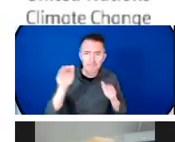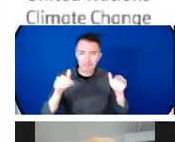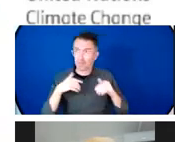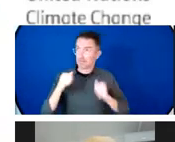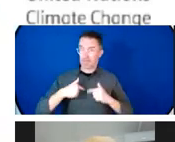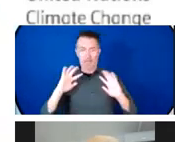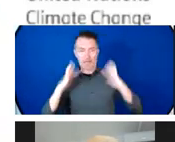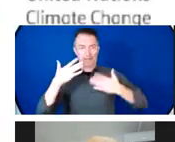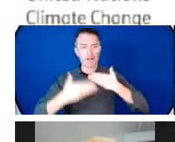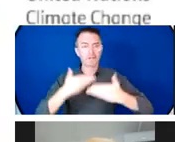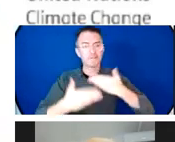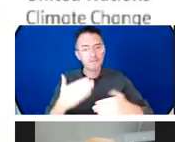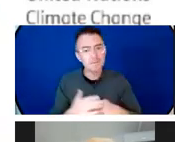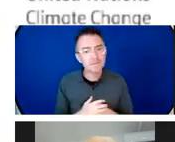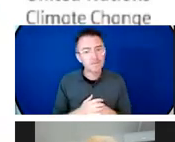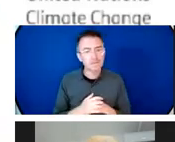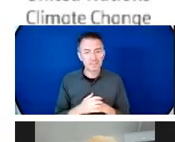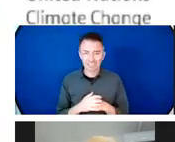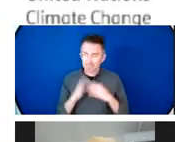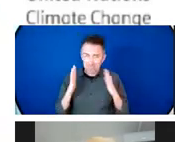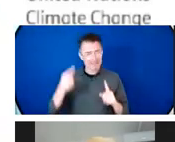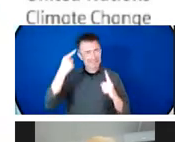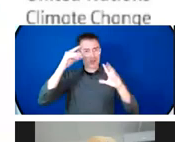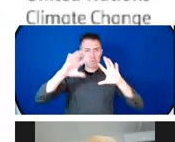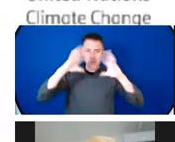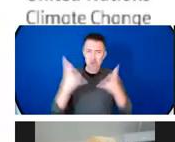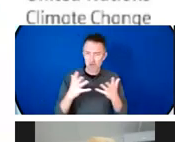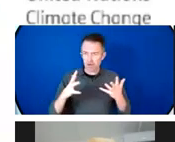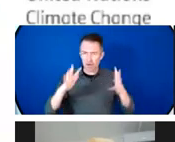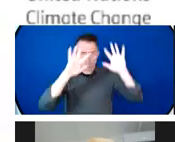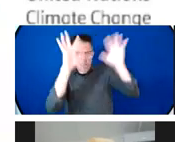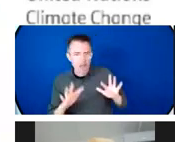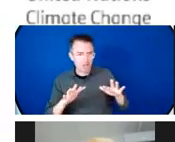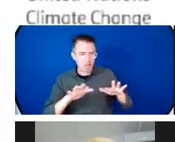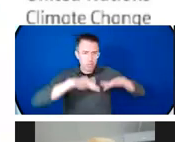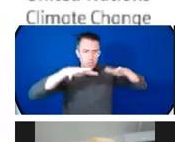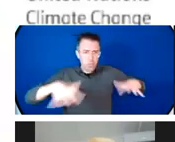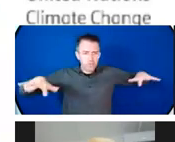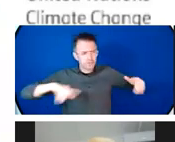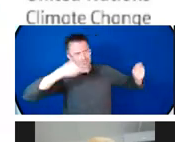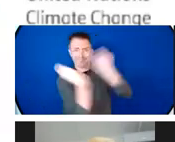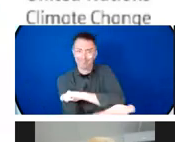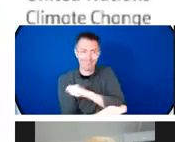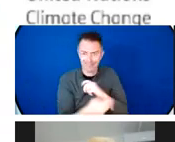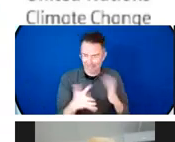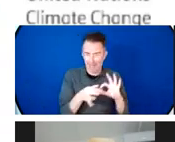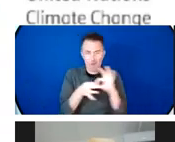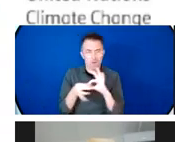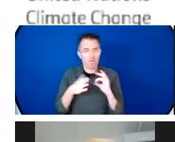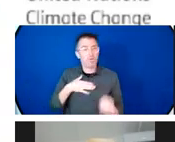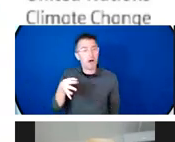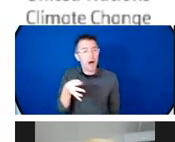situation, which is likely to worsen, places these small island nations